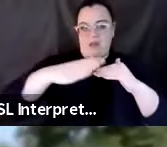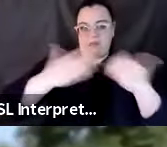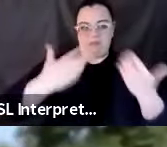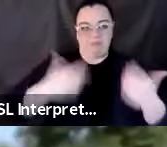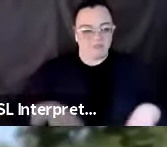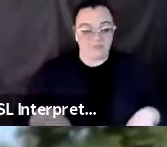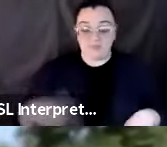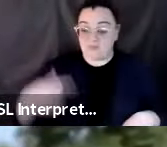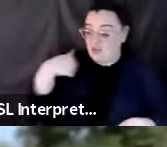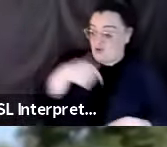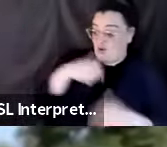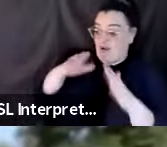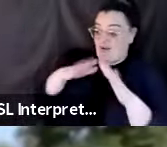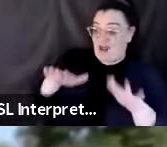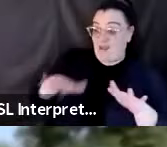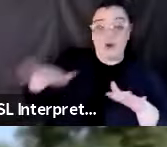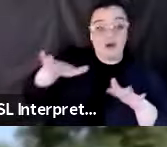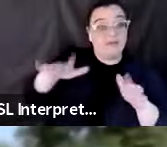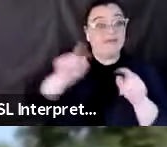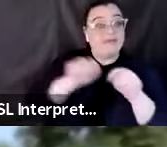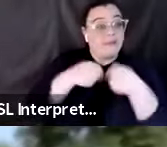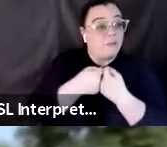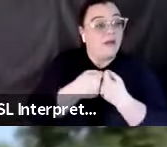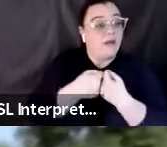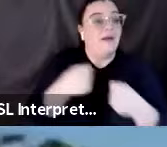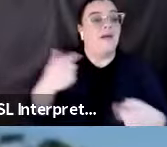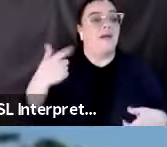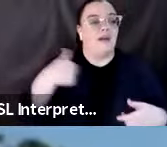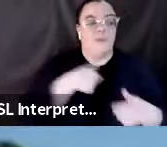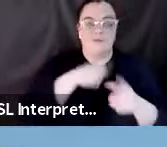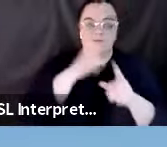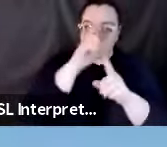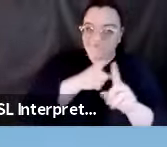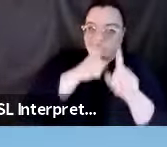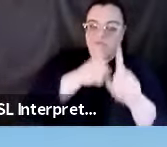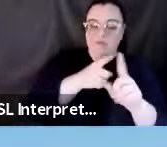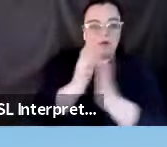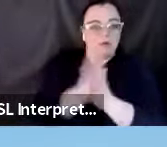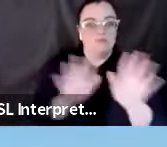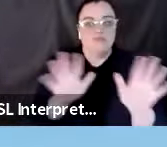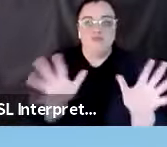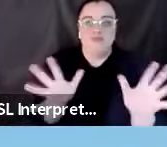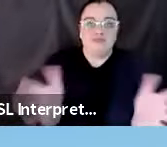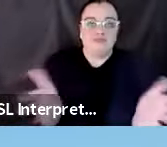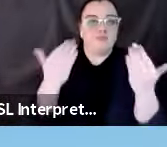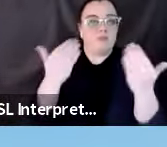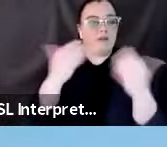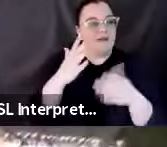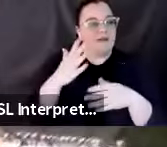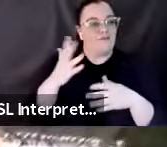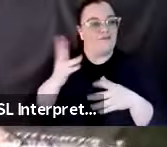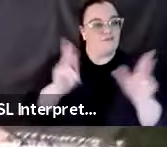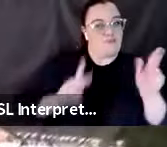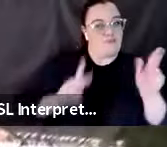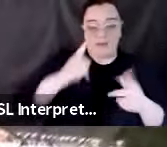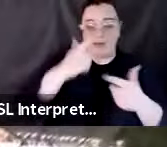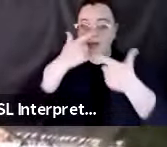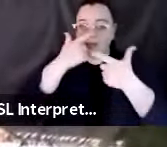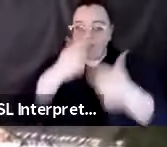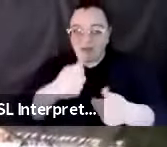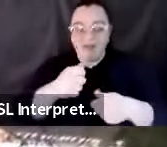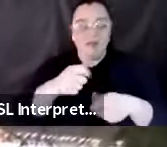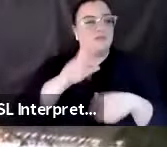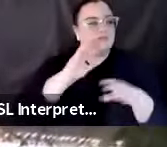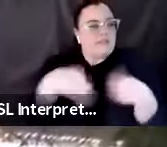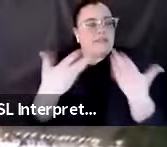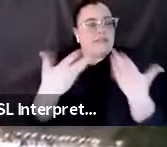program, what we're endeavoring to do is to get residents interested by giving them some of the basics